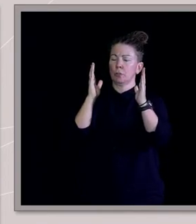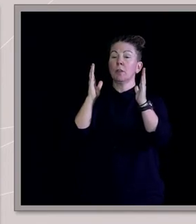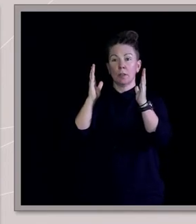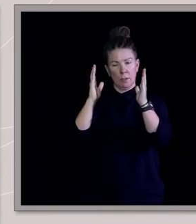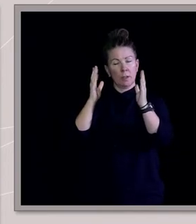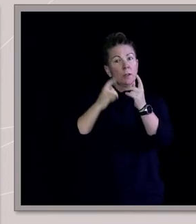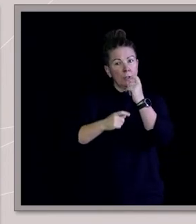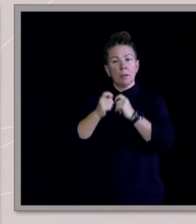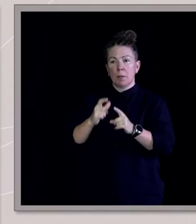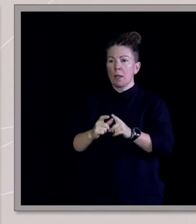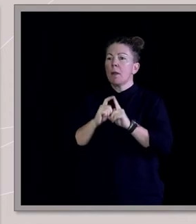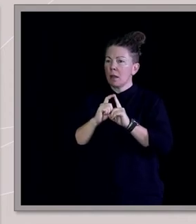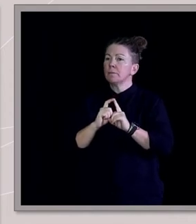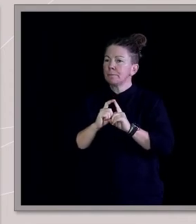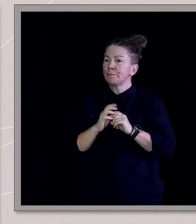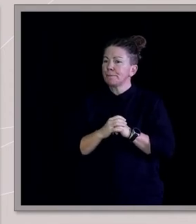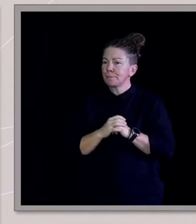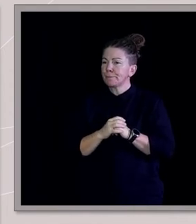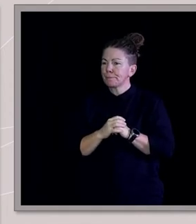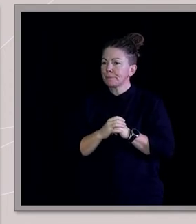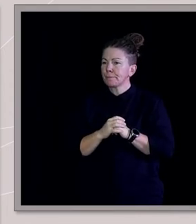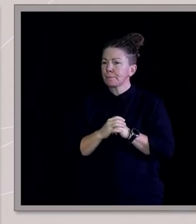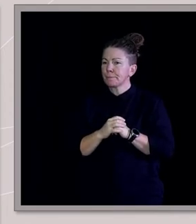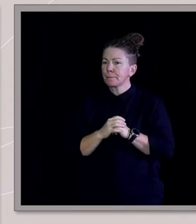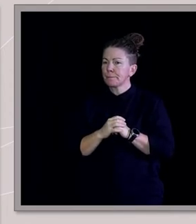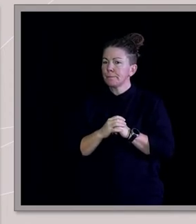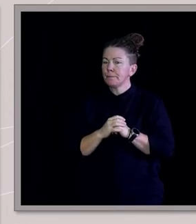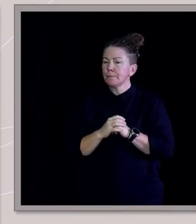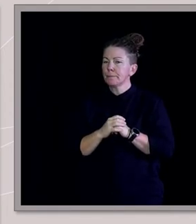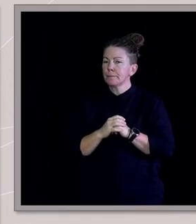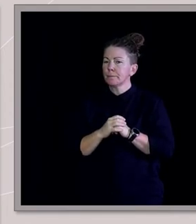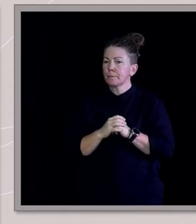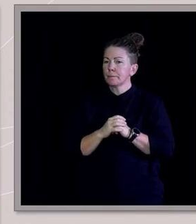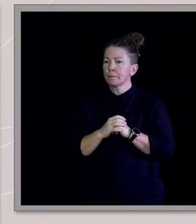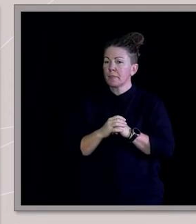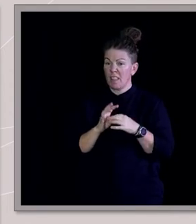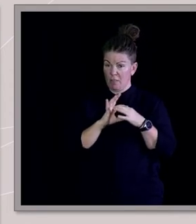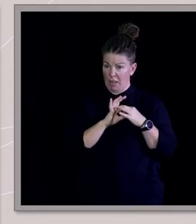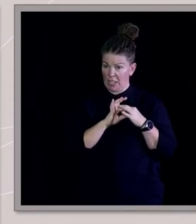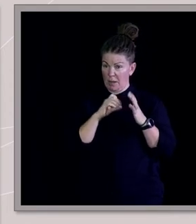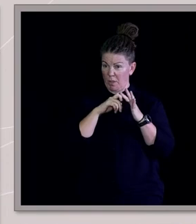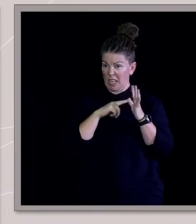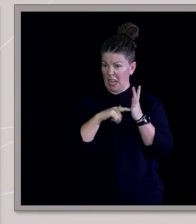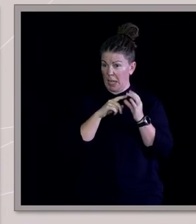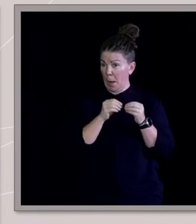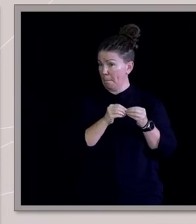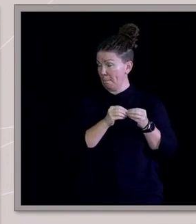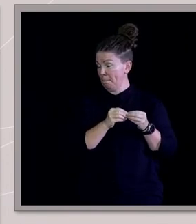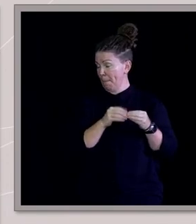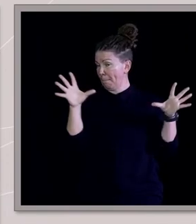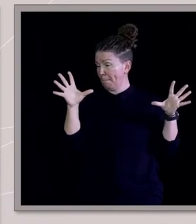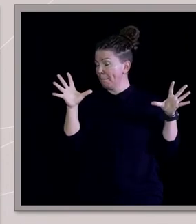harder. And so my relationship with Kate fell apart instantly because